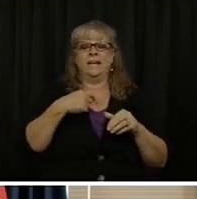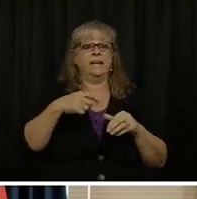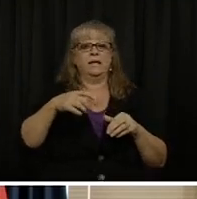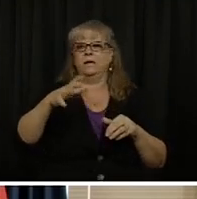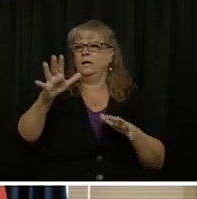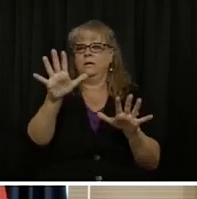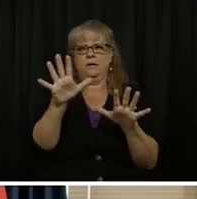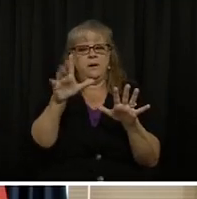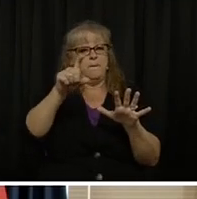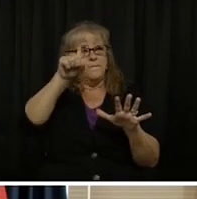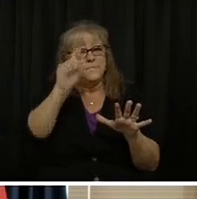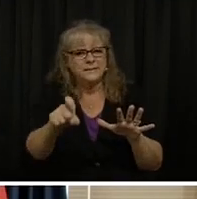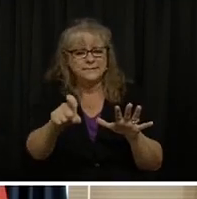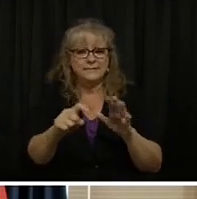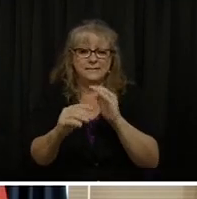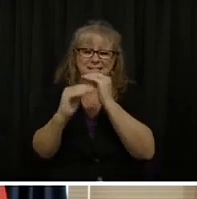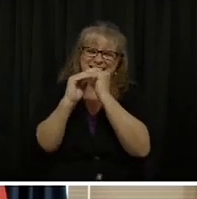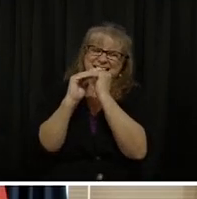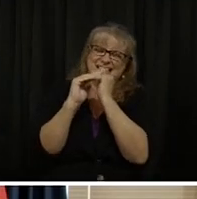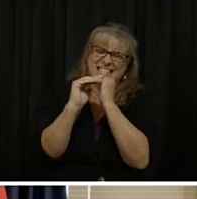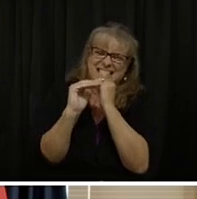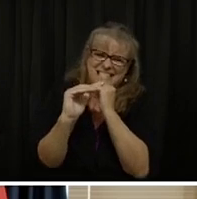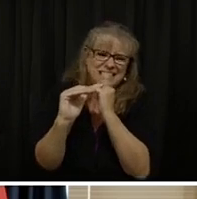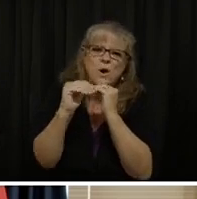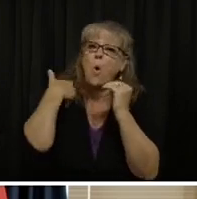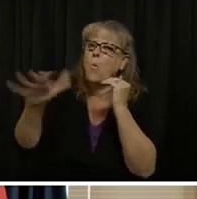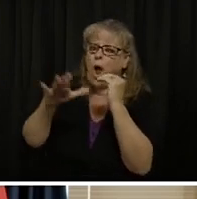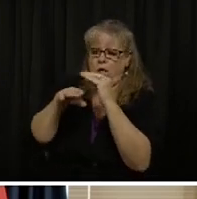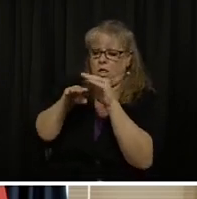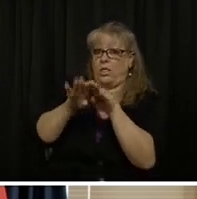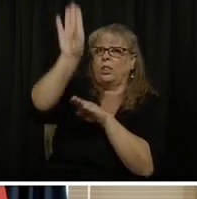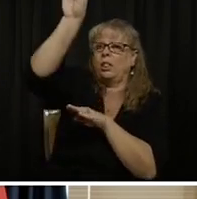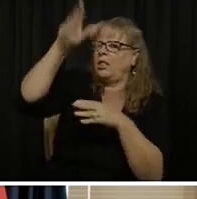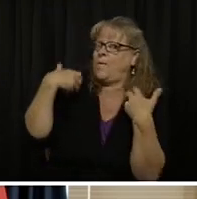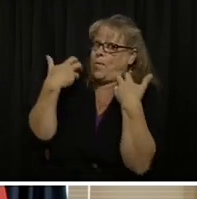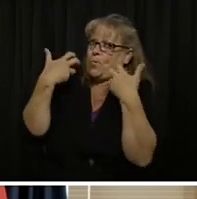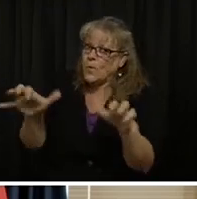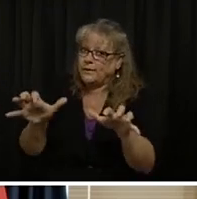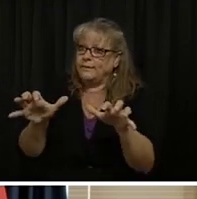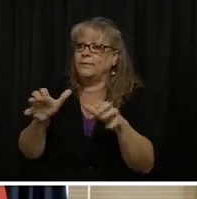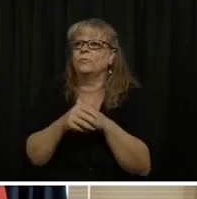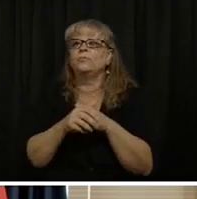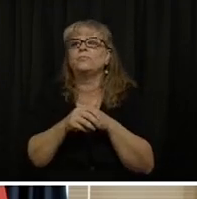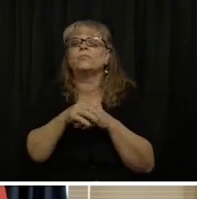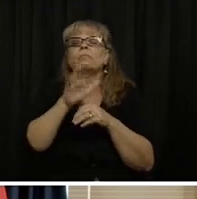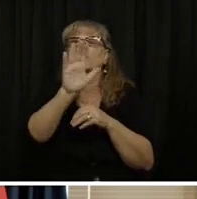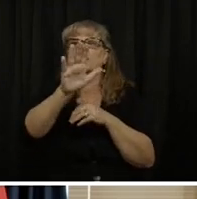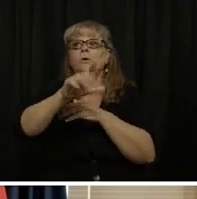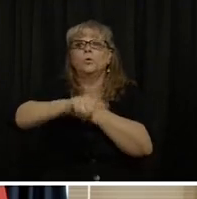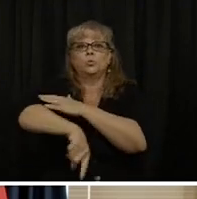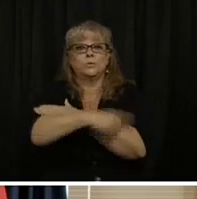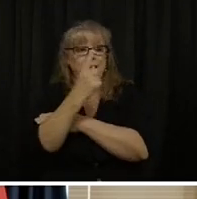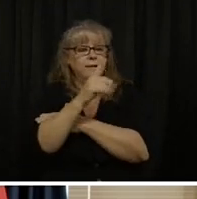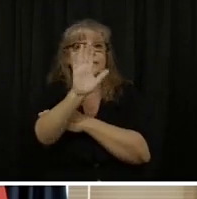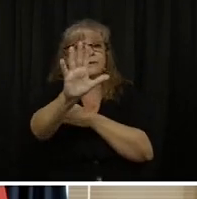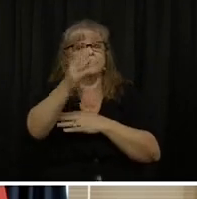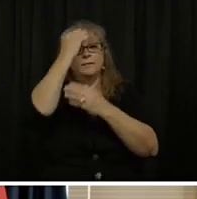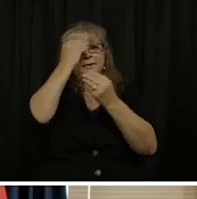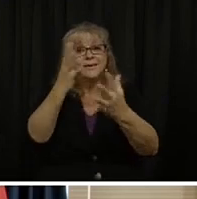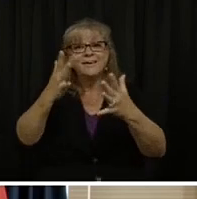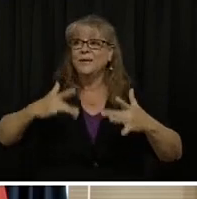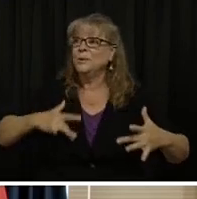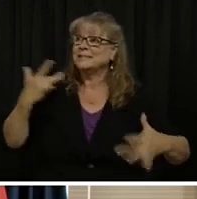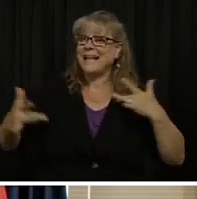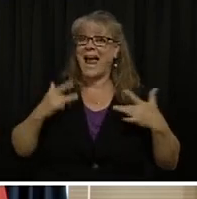uptick situation. You know, there's a lot of news that isn't fun today. It's really important that you all hear it, you hear the data,